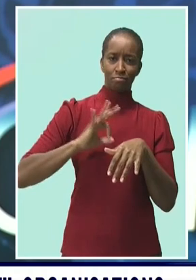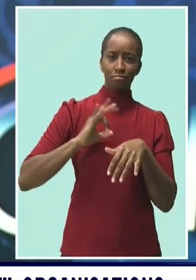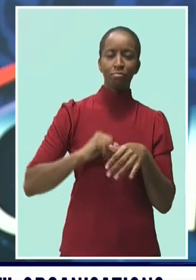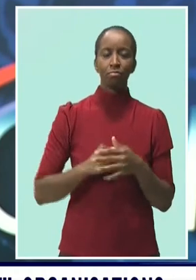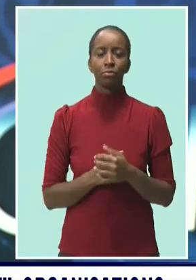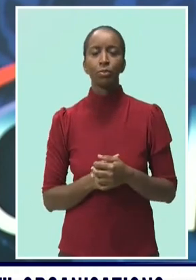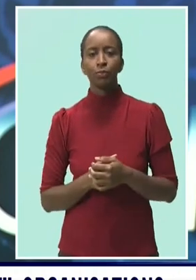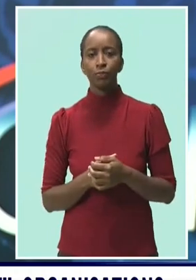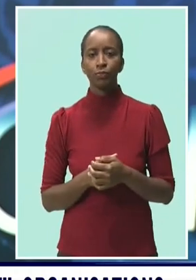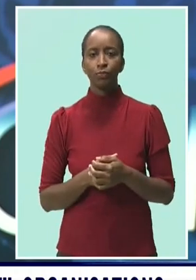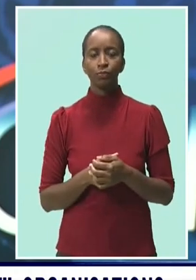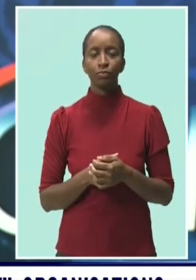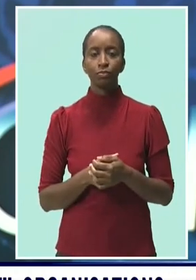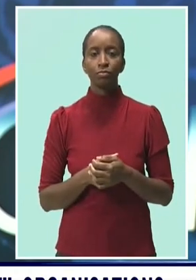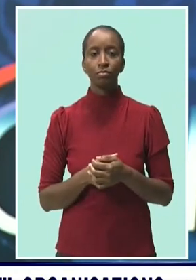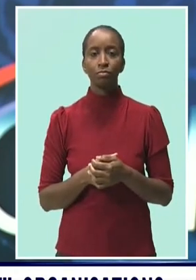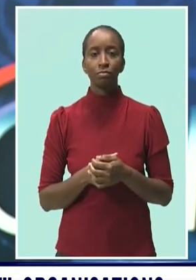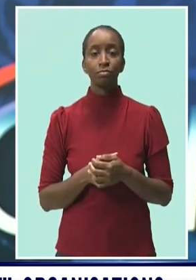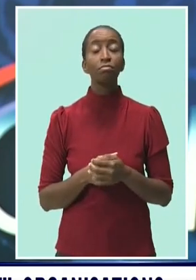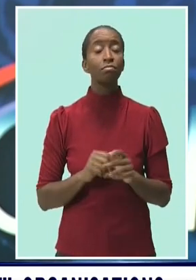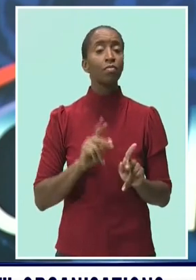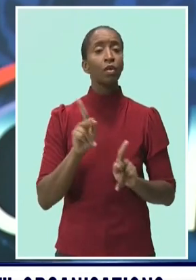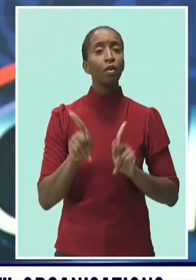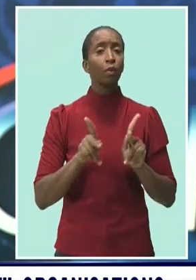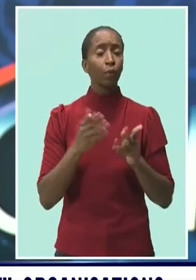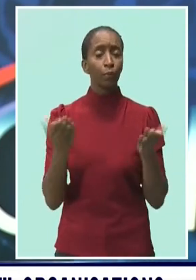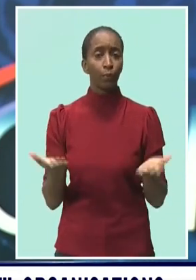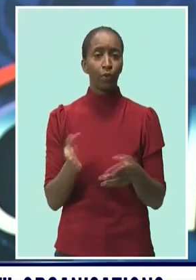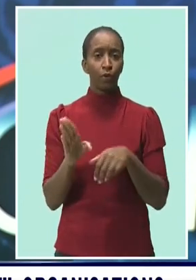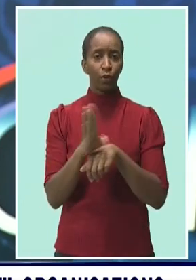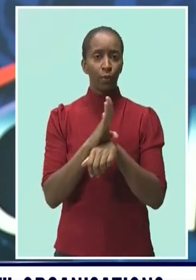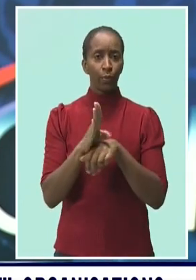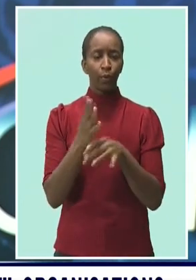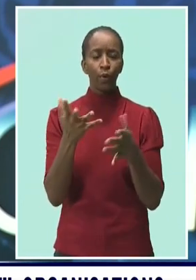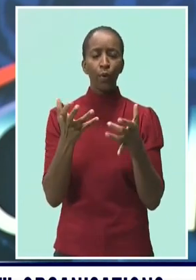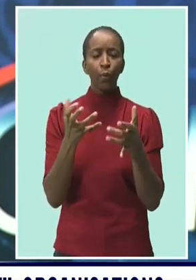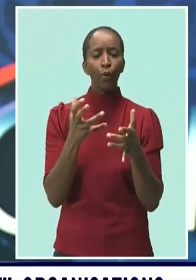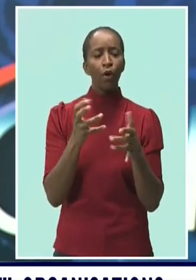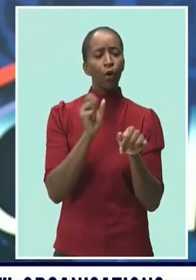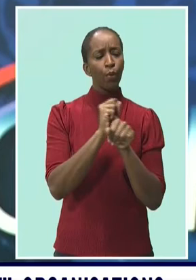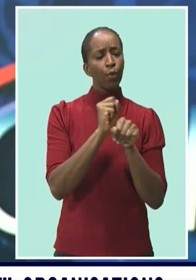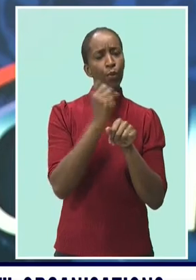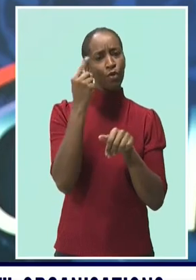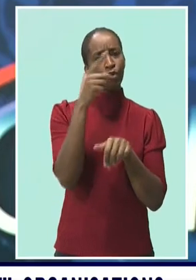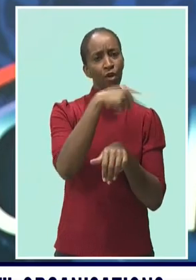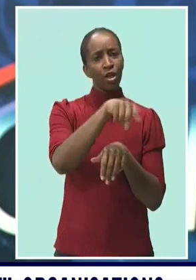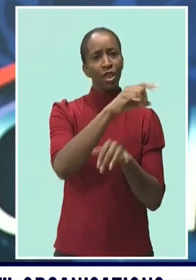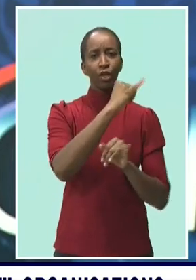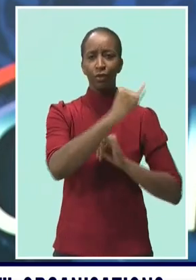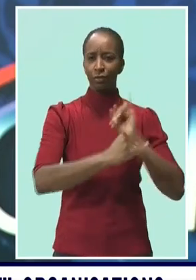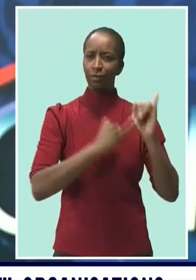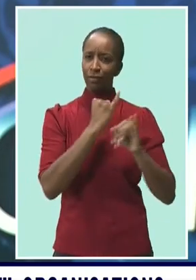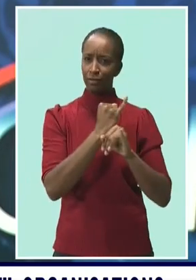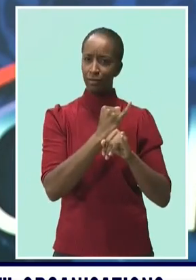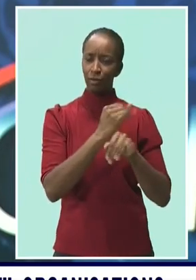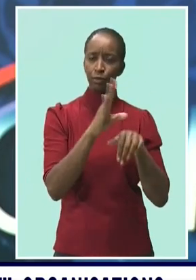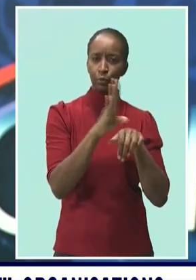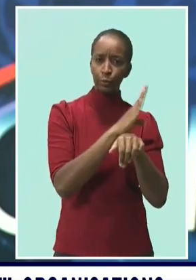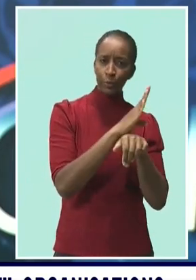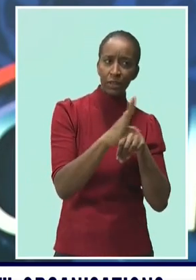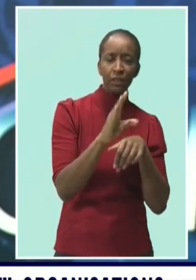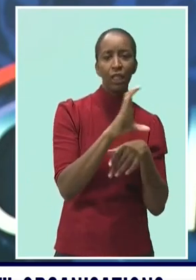Barbadians who are desirous of working for international organizations need to advance their studies beyond the undergraduate